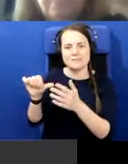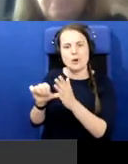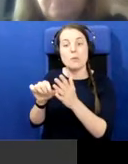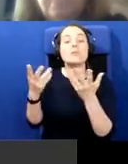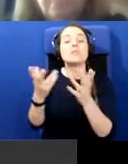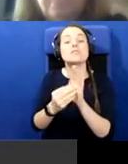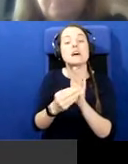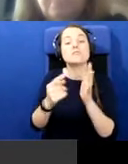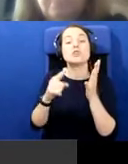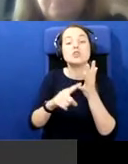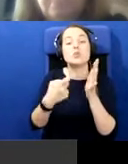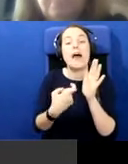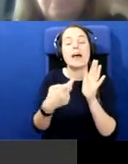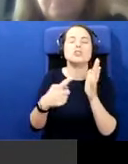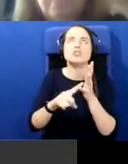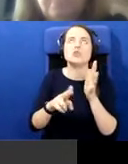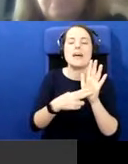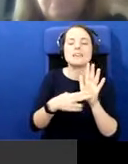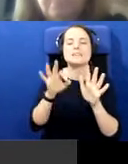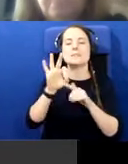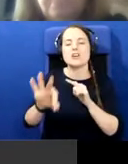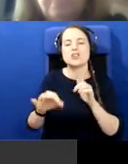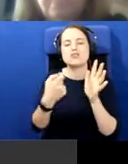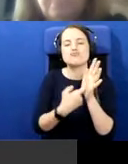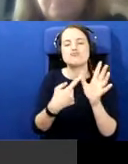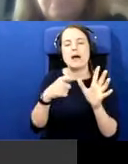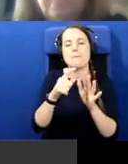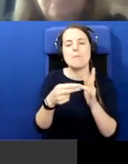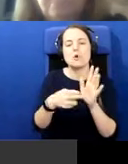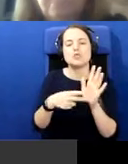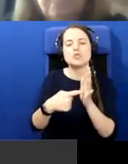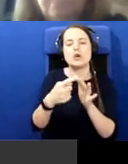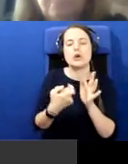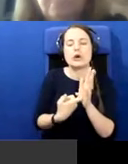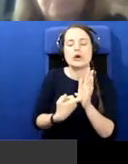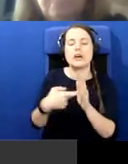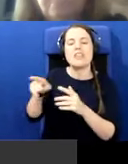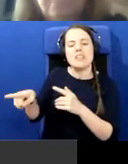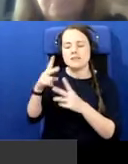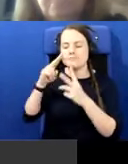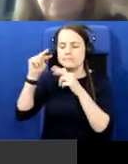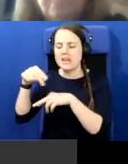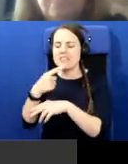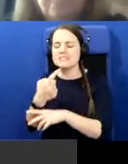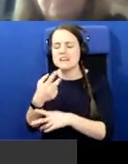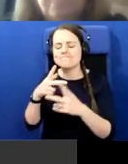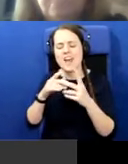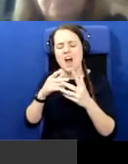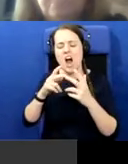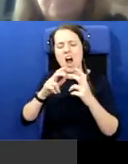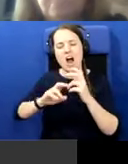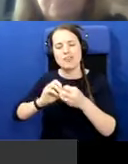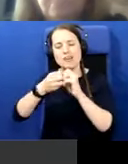rapporteur, looked at post-conflict countries and argued that the education system is quite